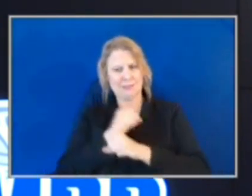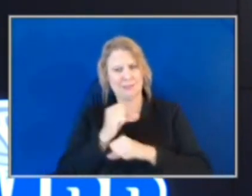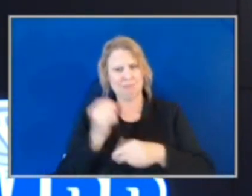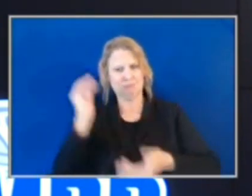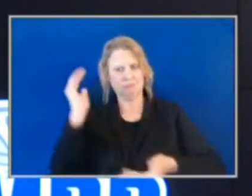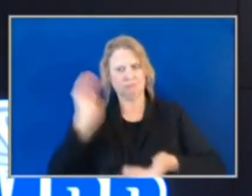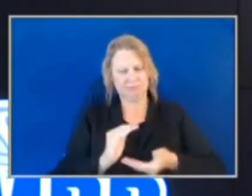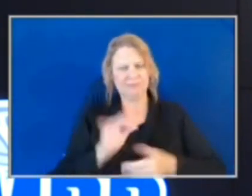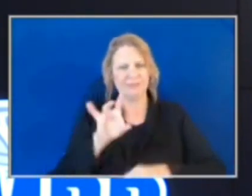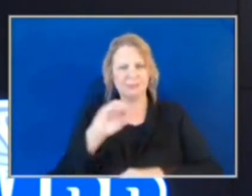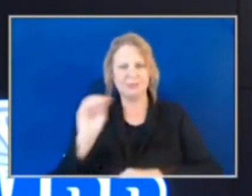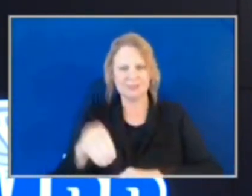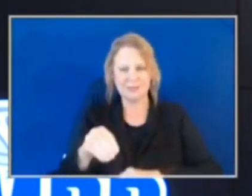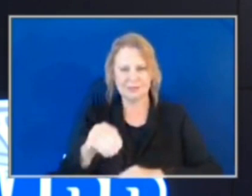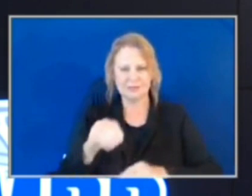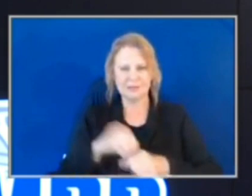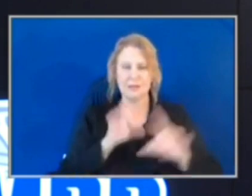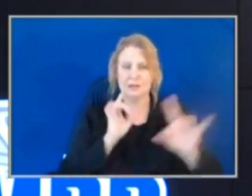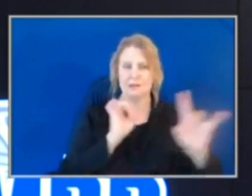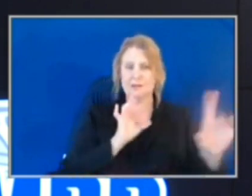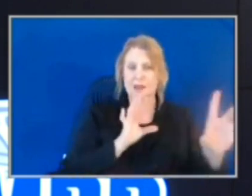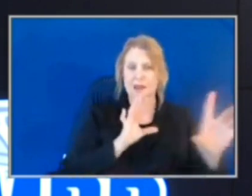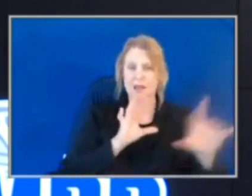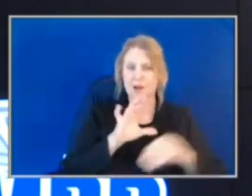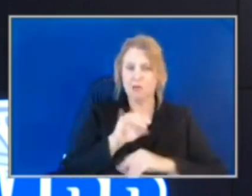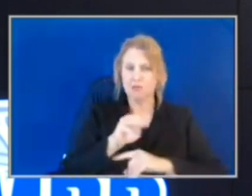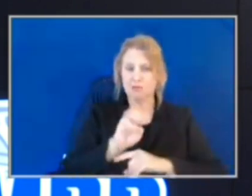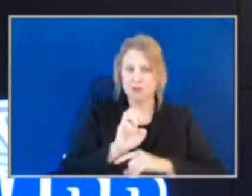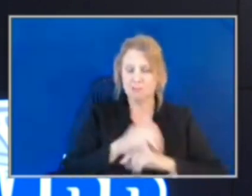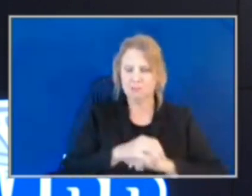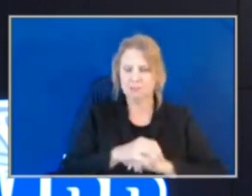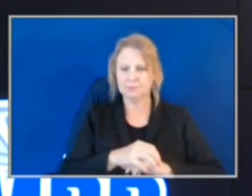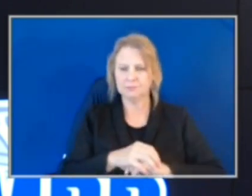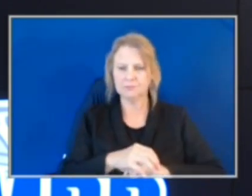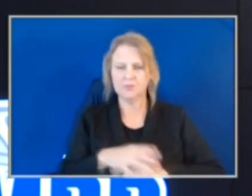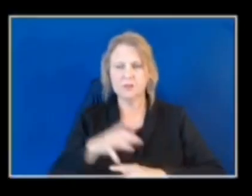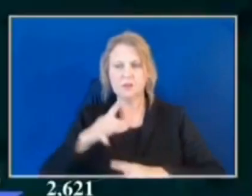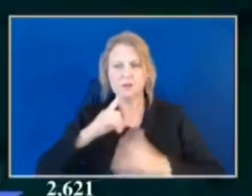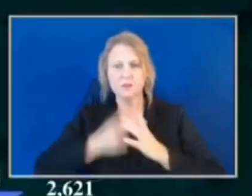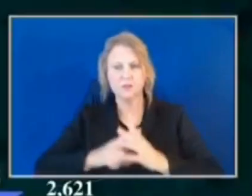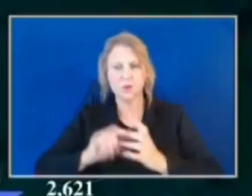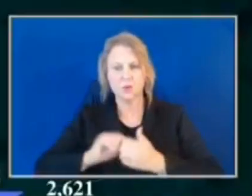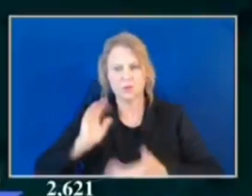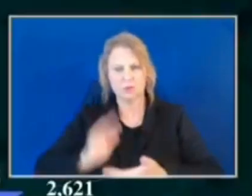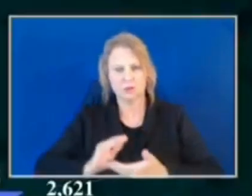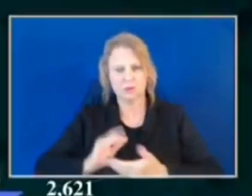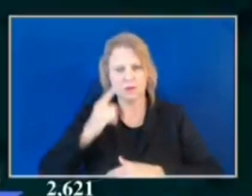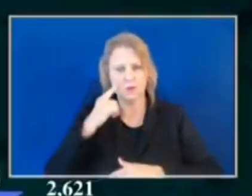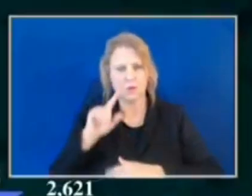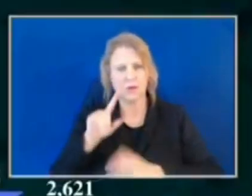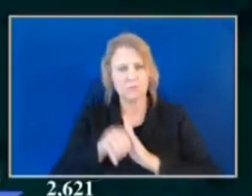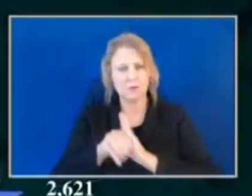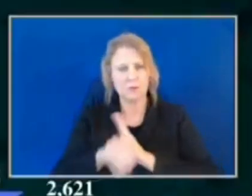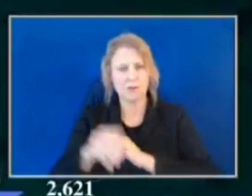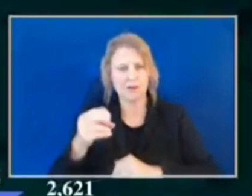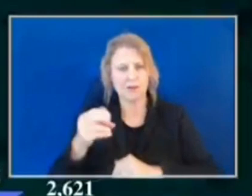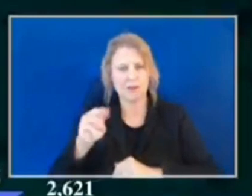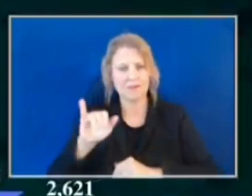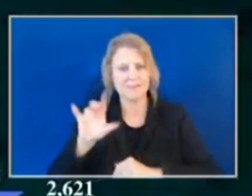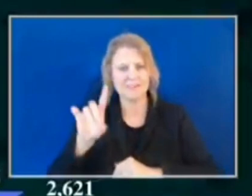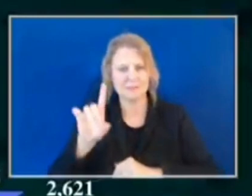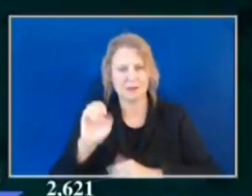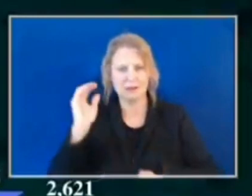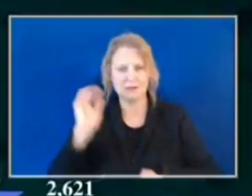We're showing a decrease in every single category, starting with homicides. We're down 15 percent. That's 45